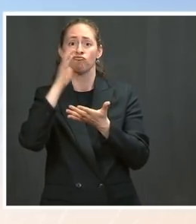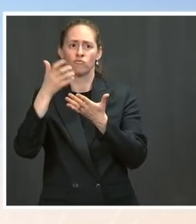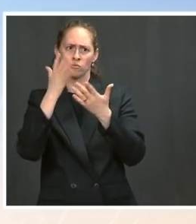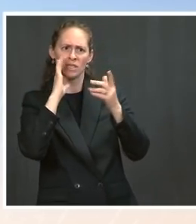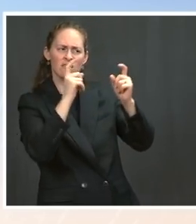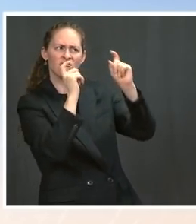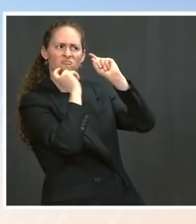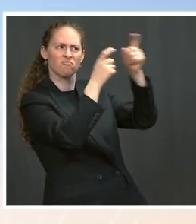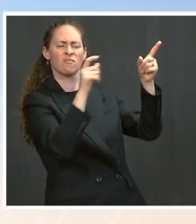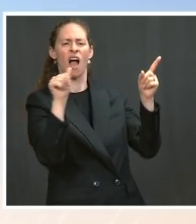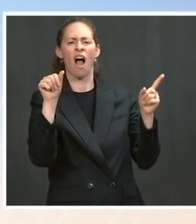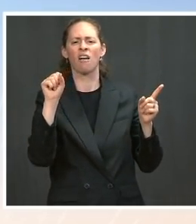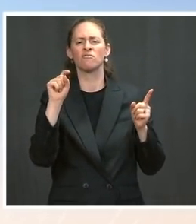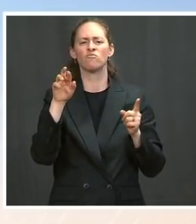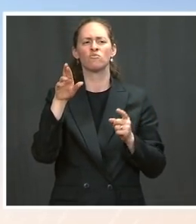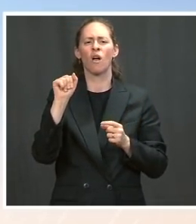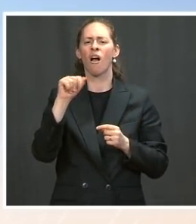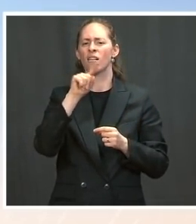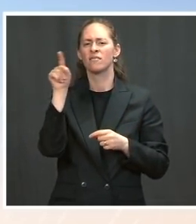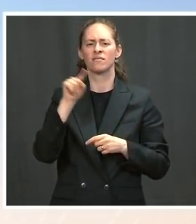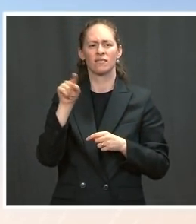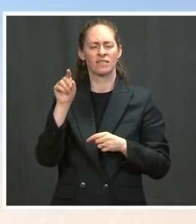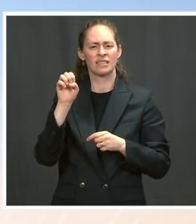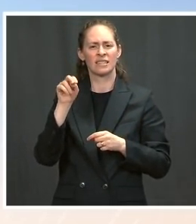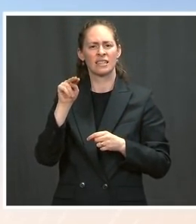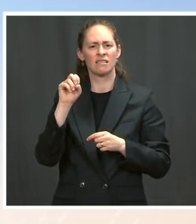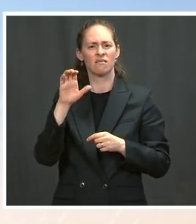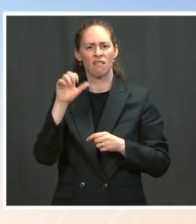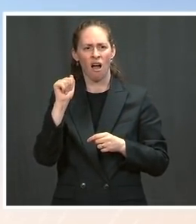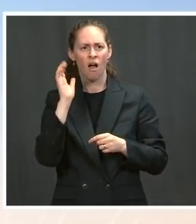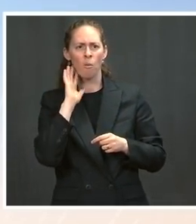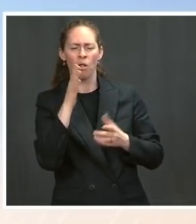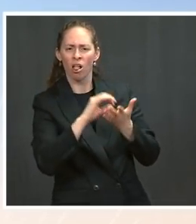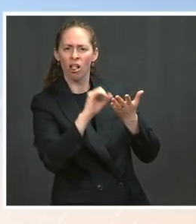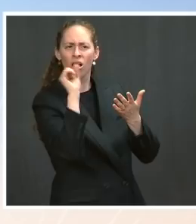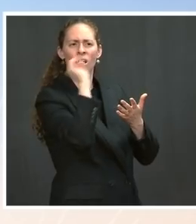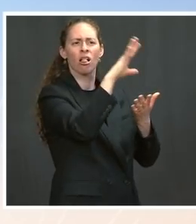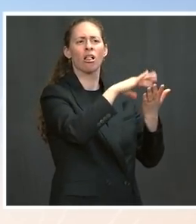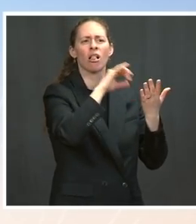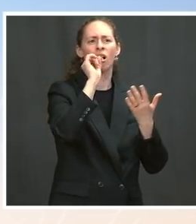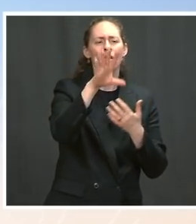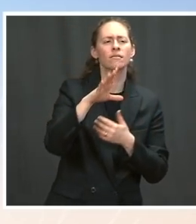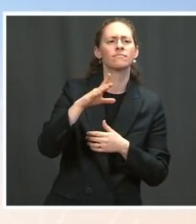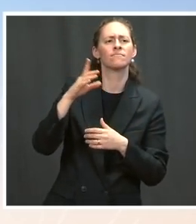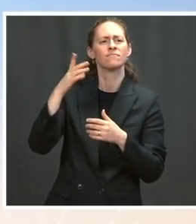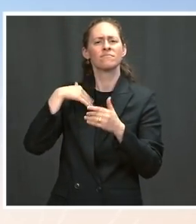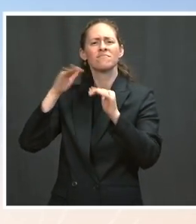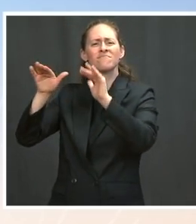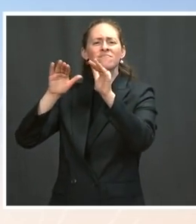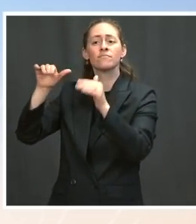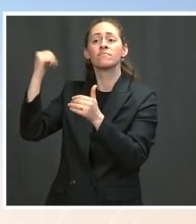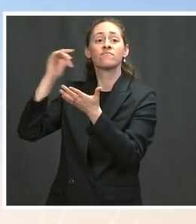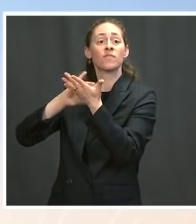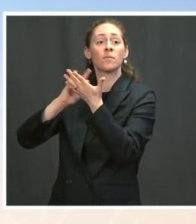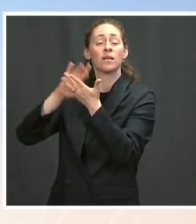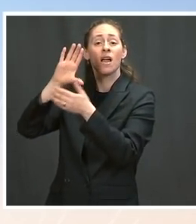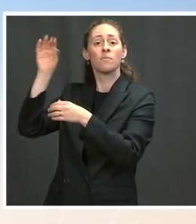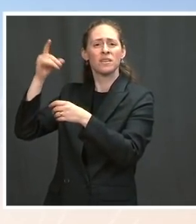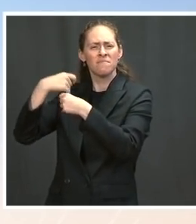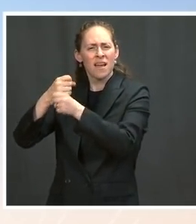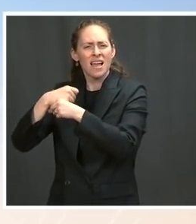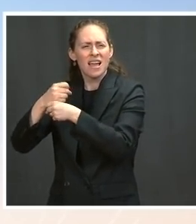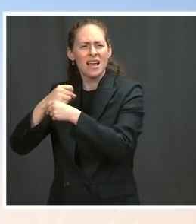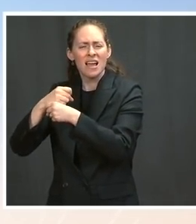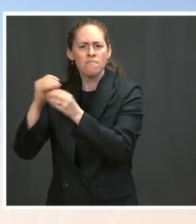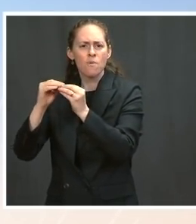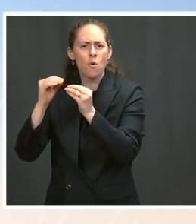going to work with international partners, with the pharmaceutical companies, to up the supply, to get as much supply out into the global community as possible. The